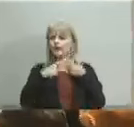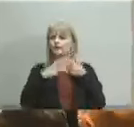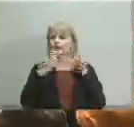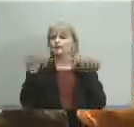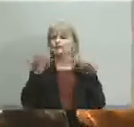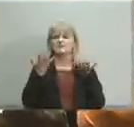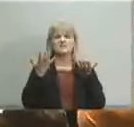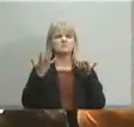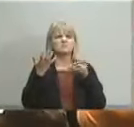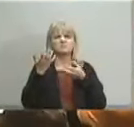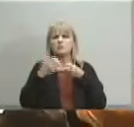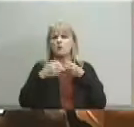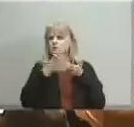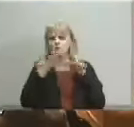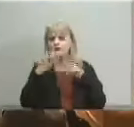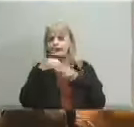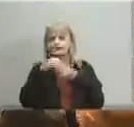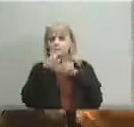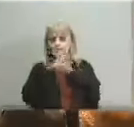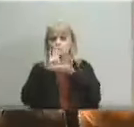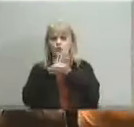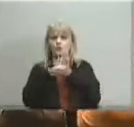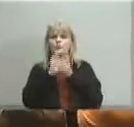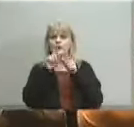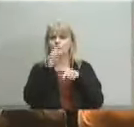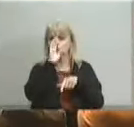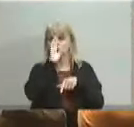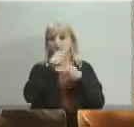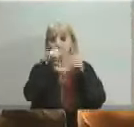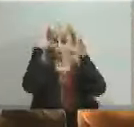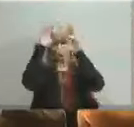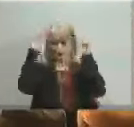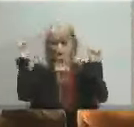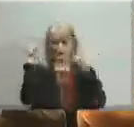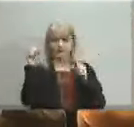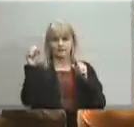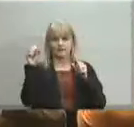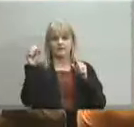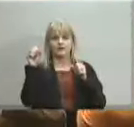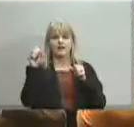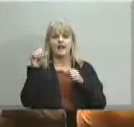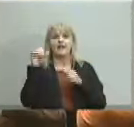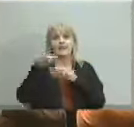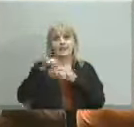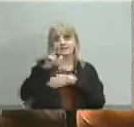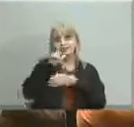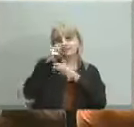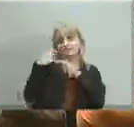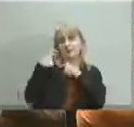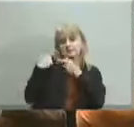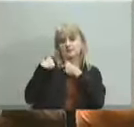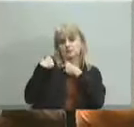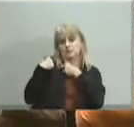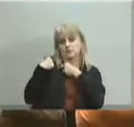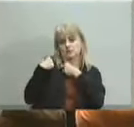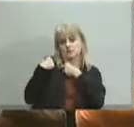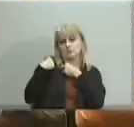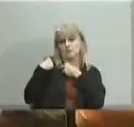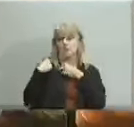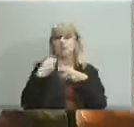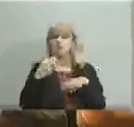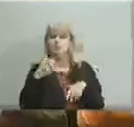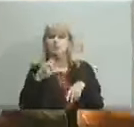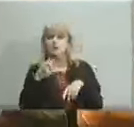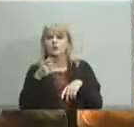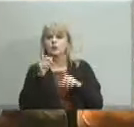superintendent and she is the one or he is the one that is held accountable um in going to conferences and